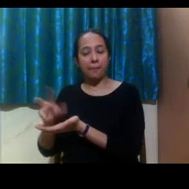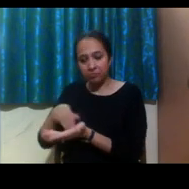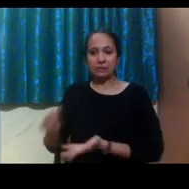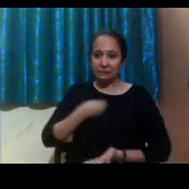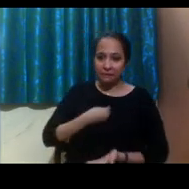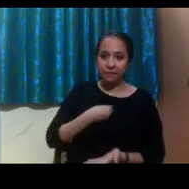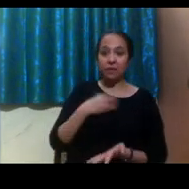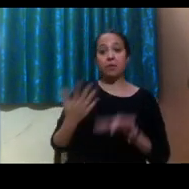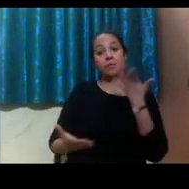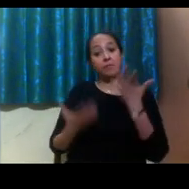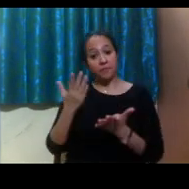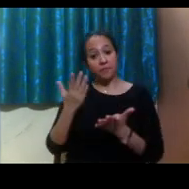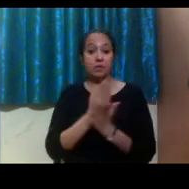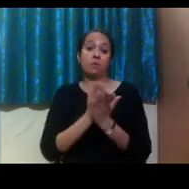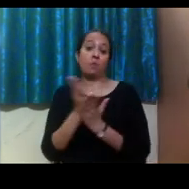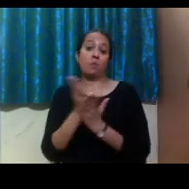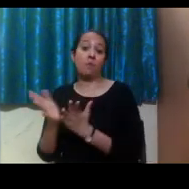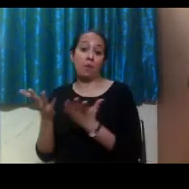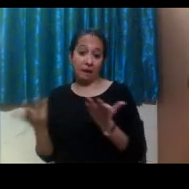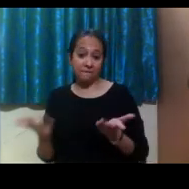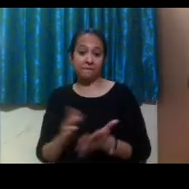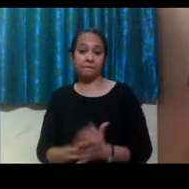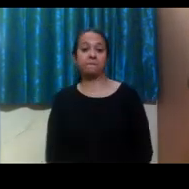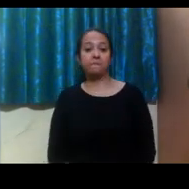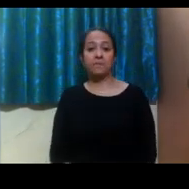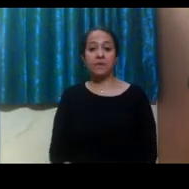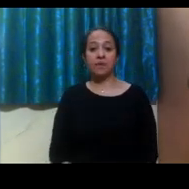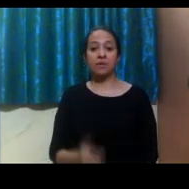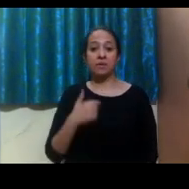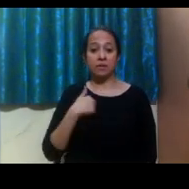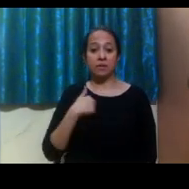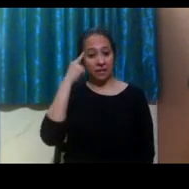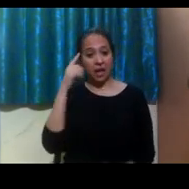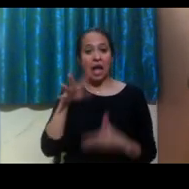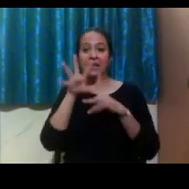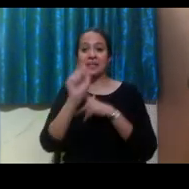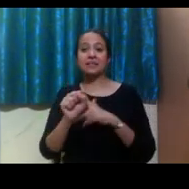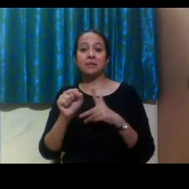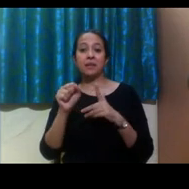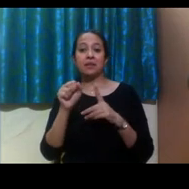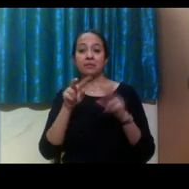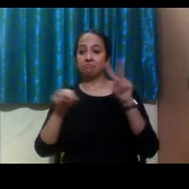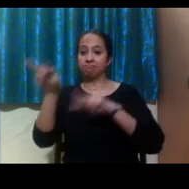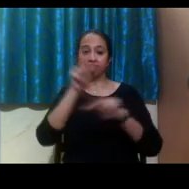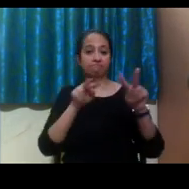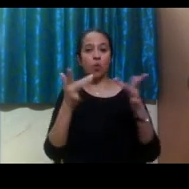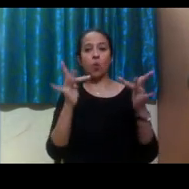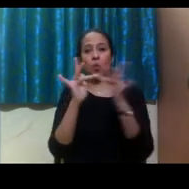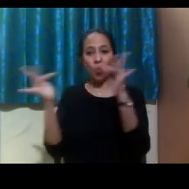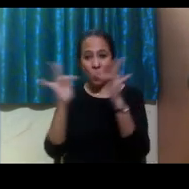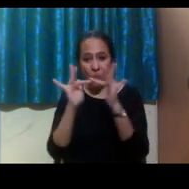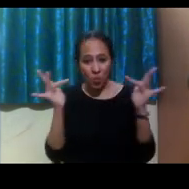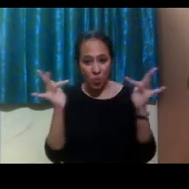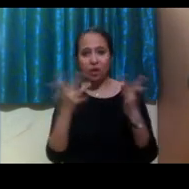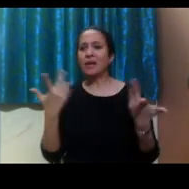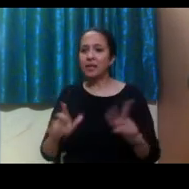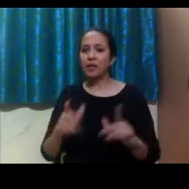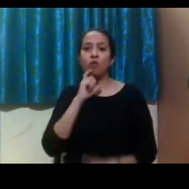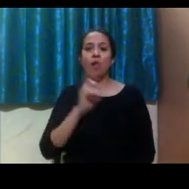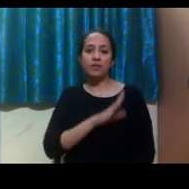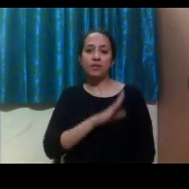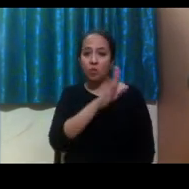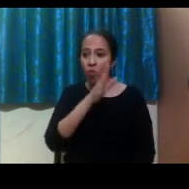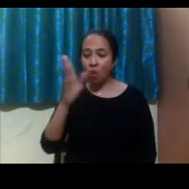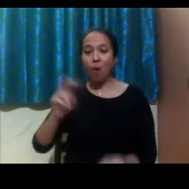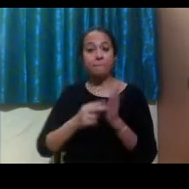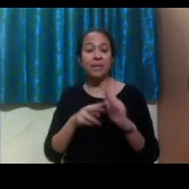a private room in the residence halls. But then also I list accessible site because basically anytime you go to a college campus, you should be able to